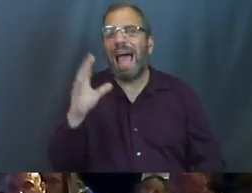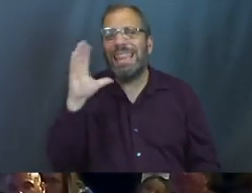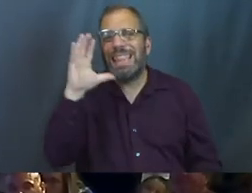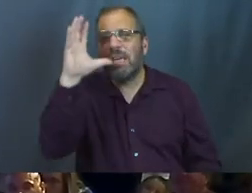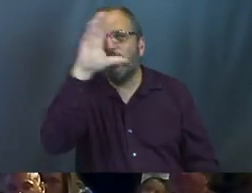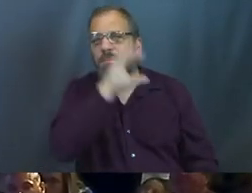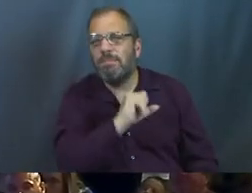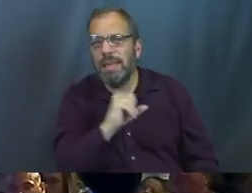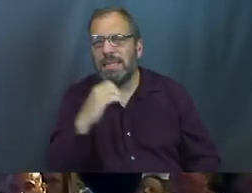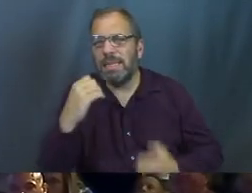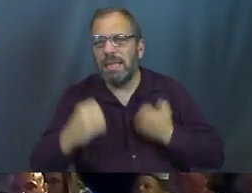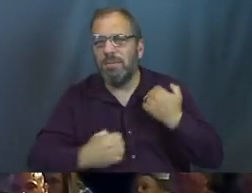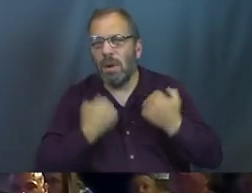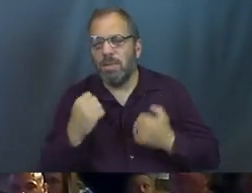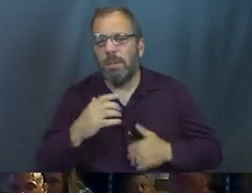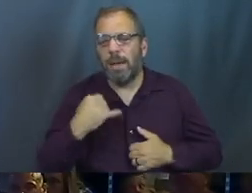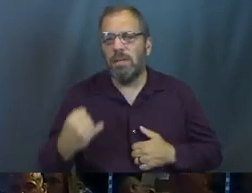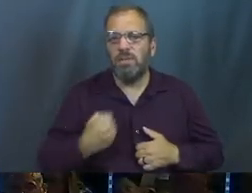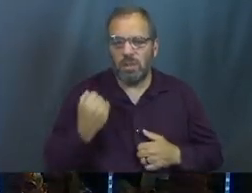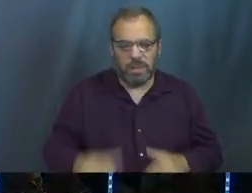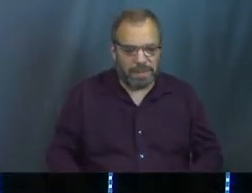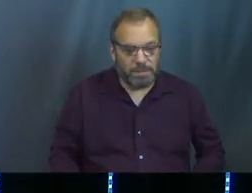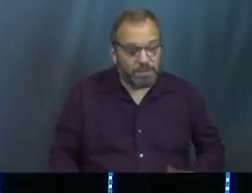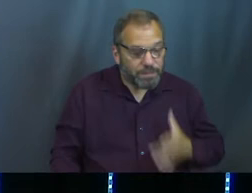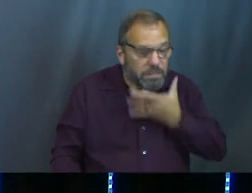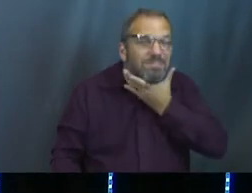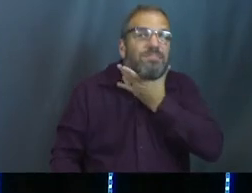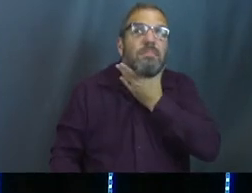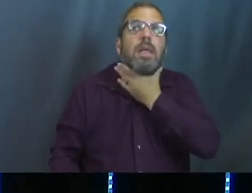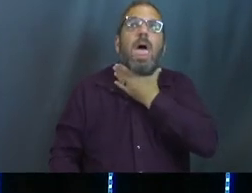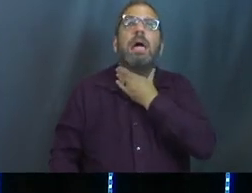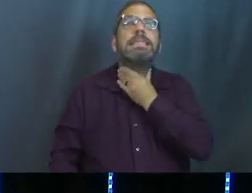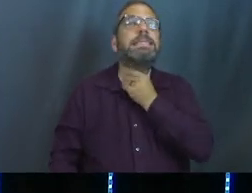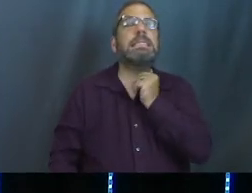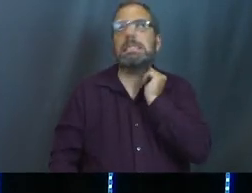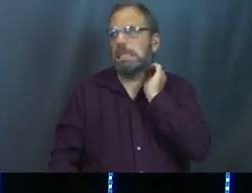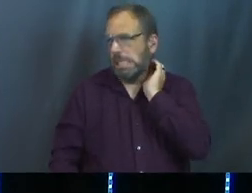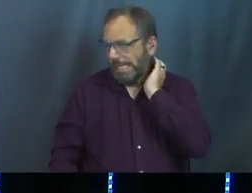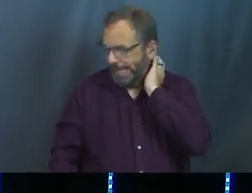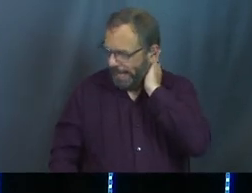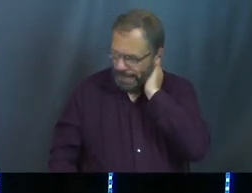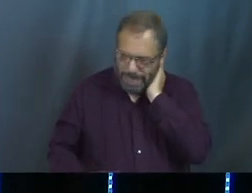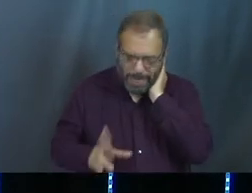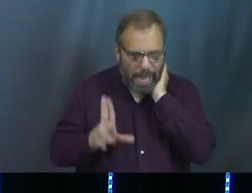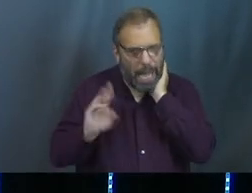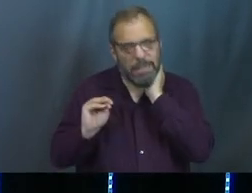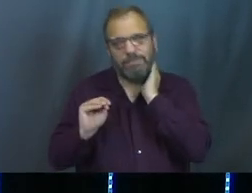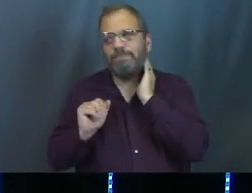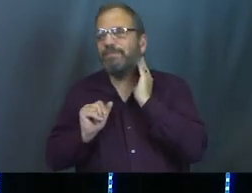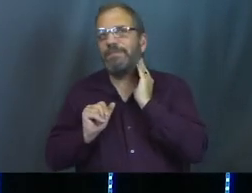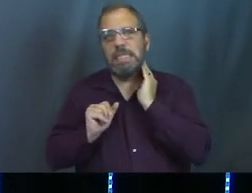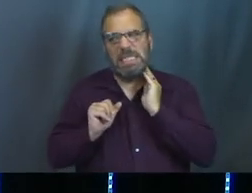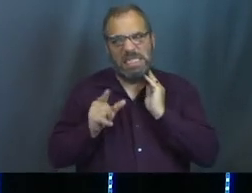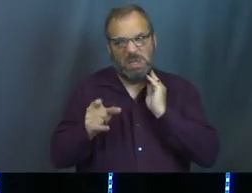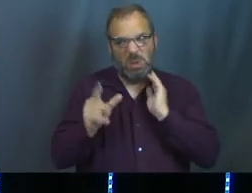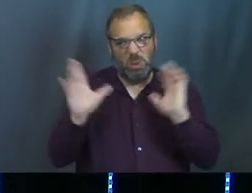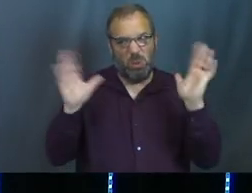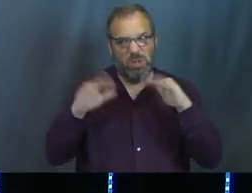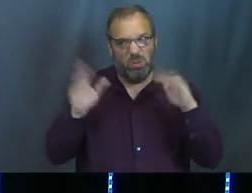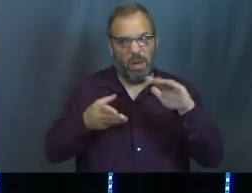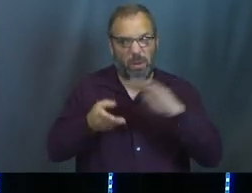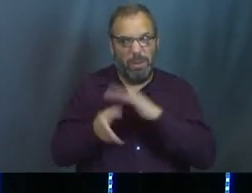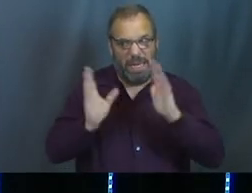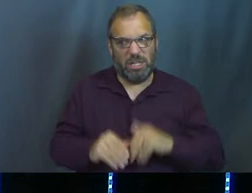there probably was emotion. I'm sure Joseph was like, look, this is going to be really hard to say, but you're in trouble. You know what I mean?